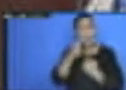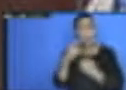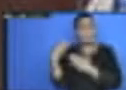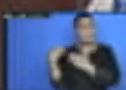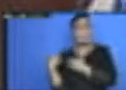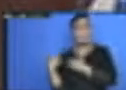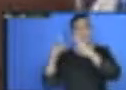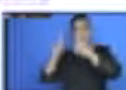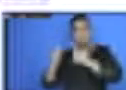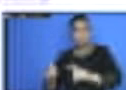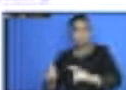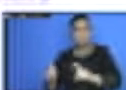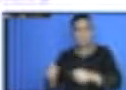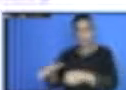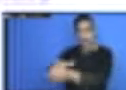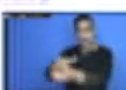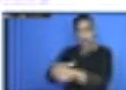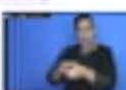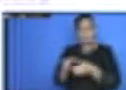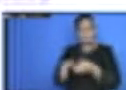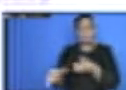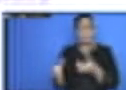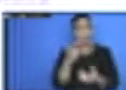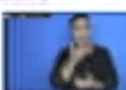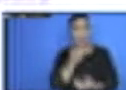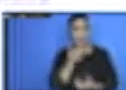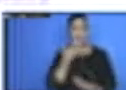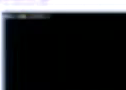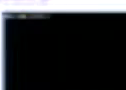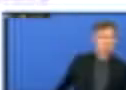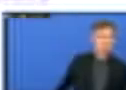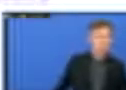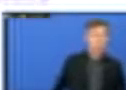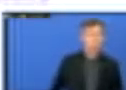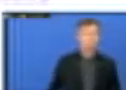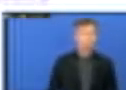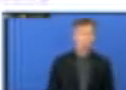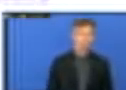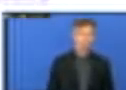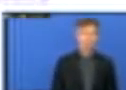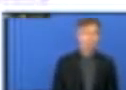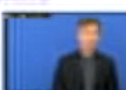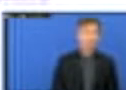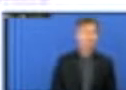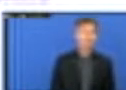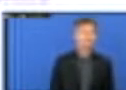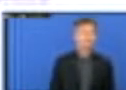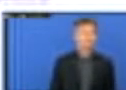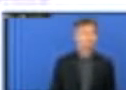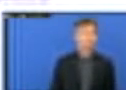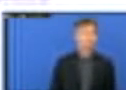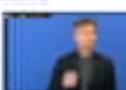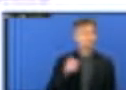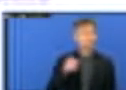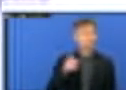Thank you very much. Thank you. I think, sir, just right here in the front, please. Can we have a mic